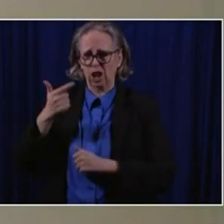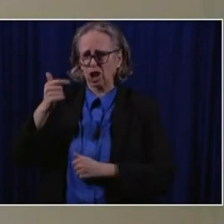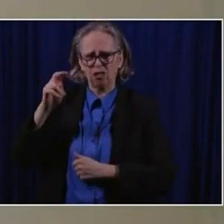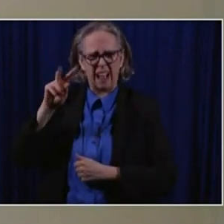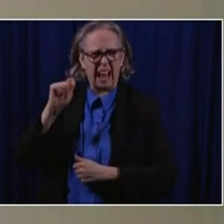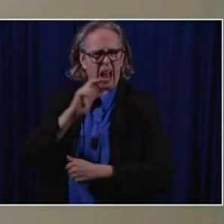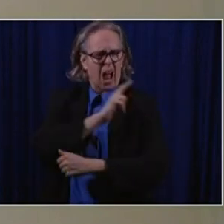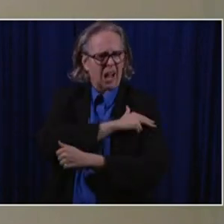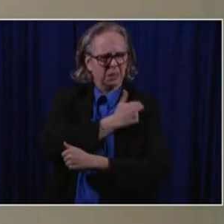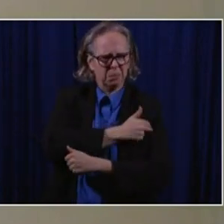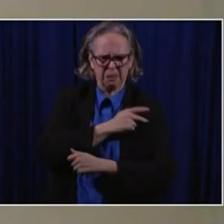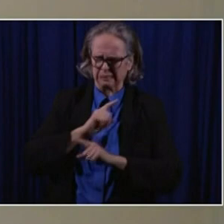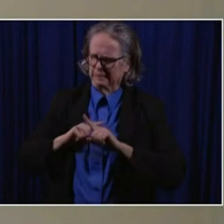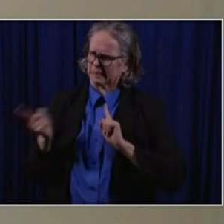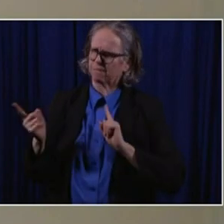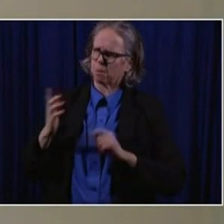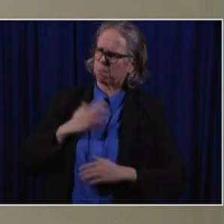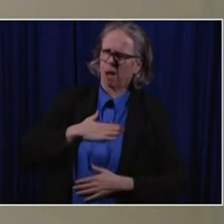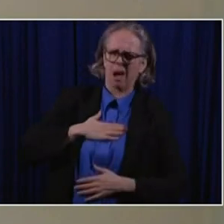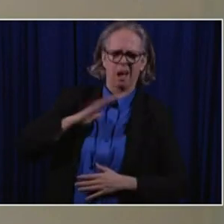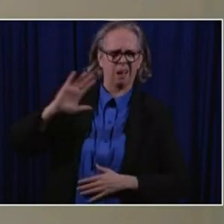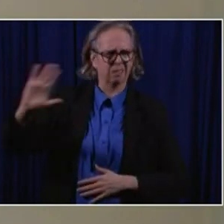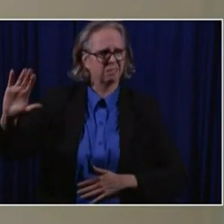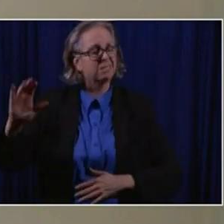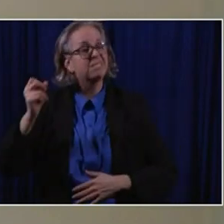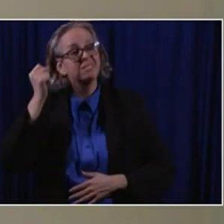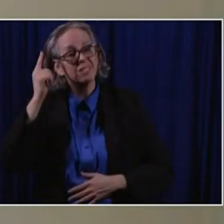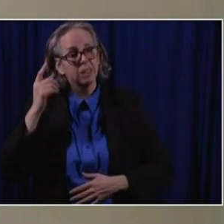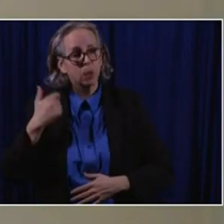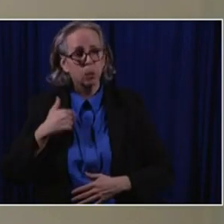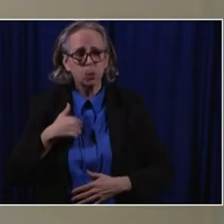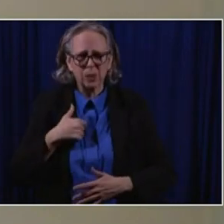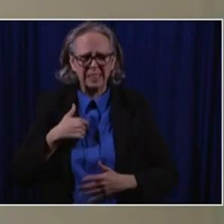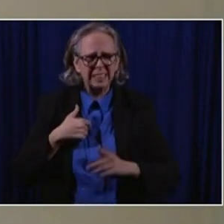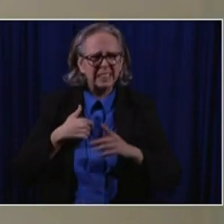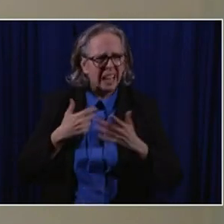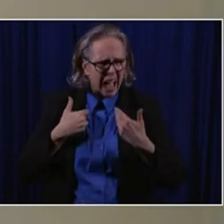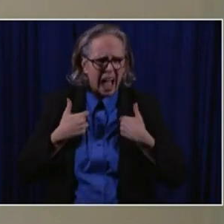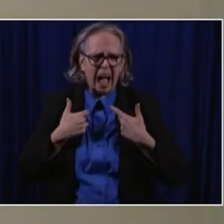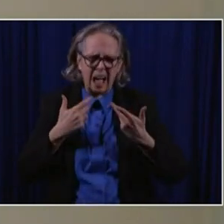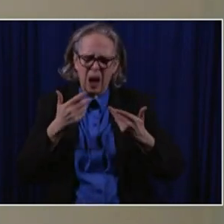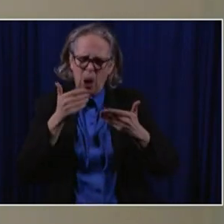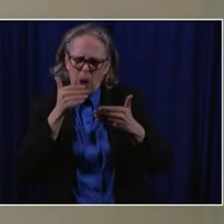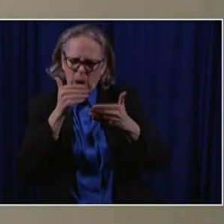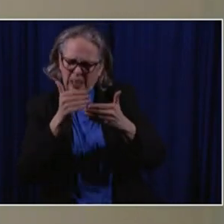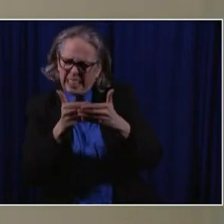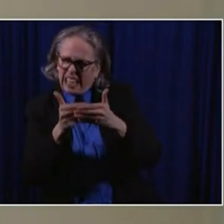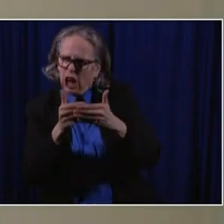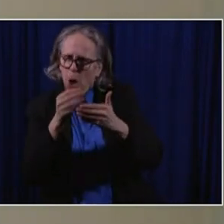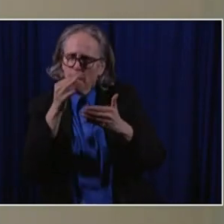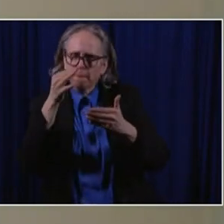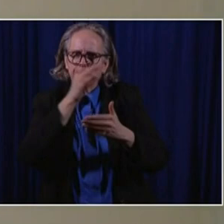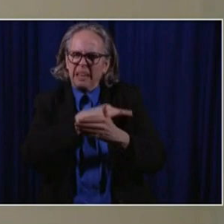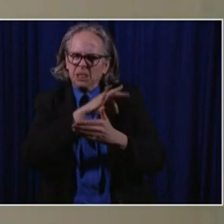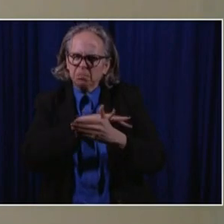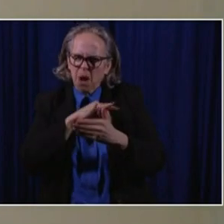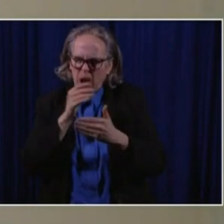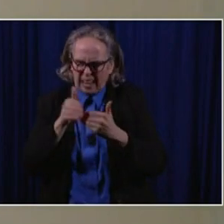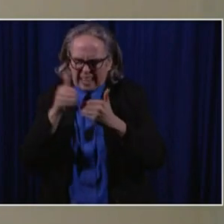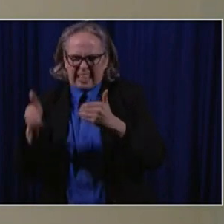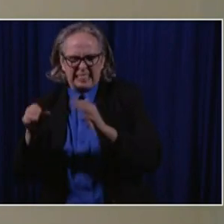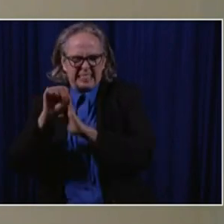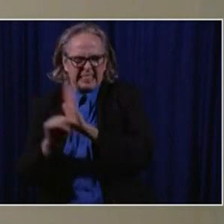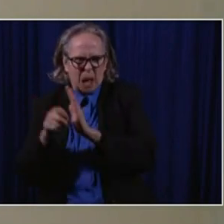we're not in the middle of nowhere. We actually are nearly a suburb of Pittsburgh, Pennsylvania. Um, but we just haven't felt